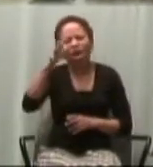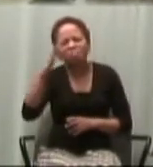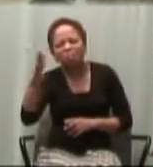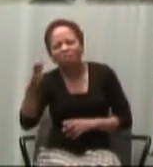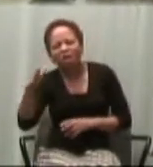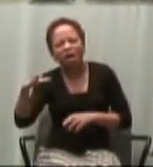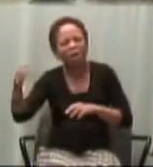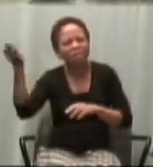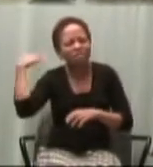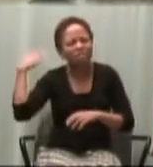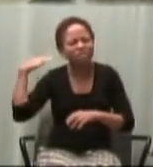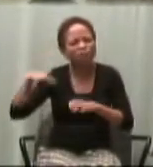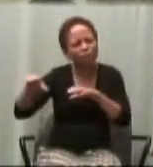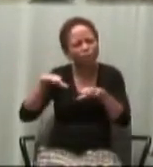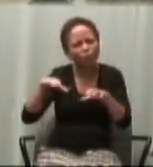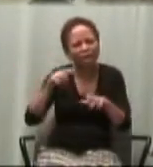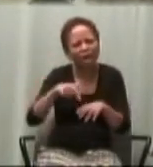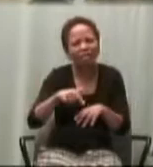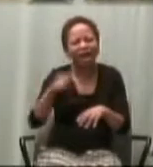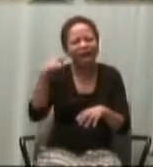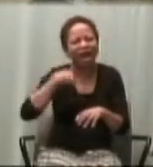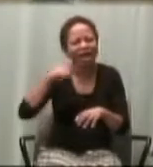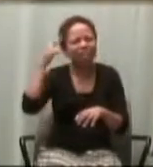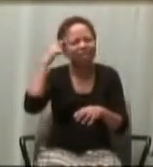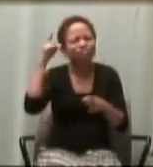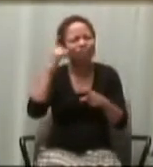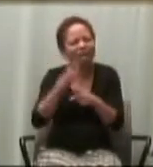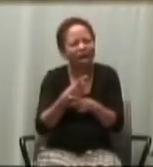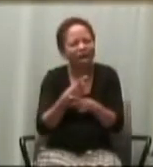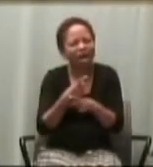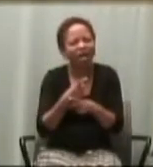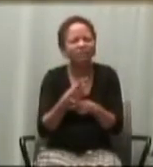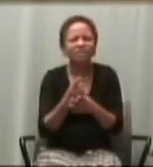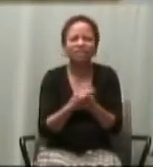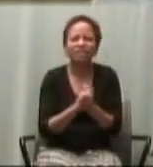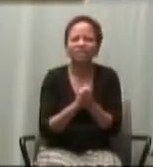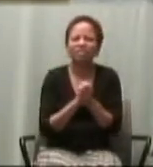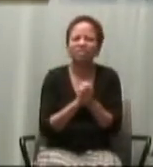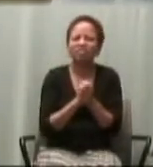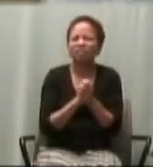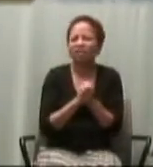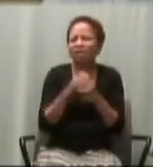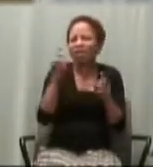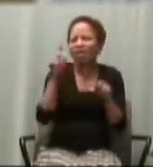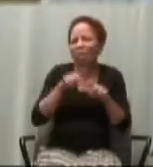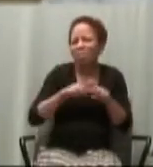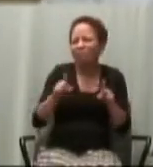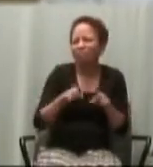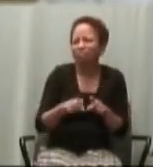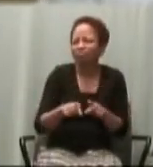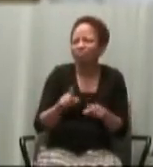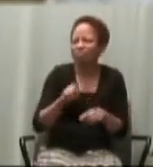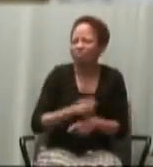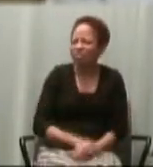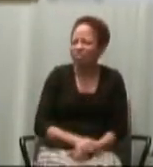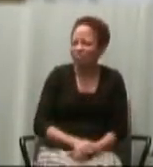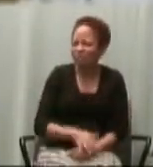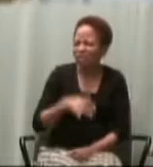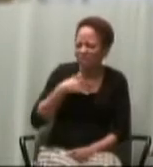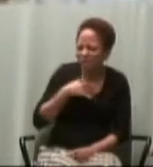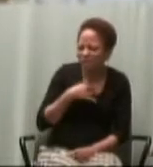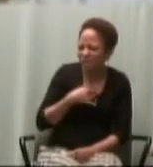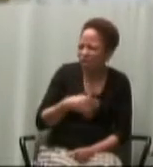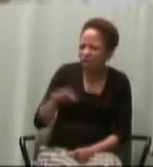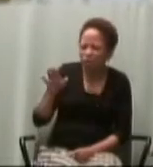You know, I think is what should be done. But no real faith response. No sense of